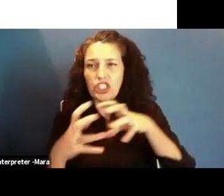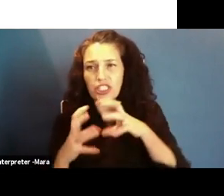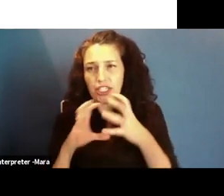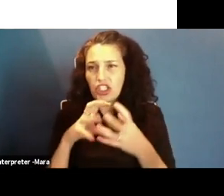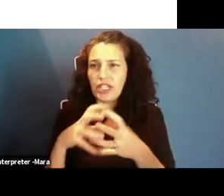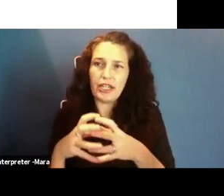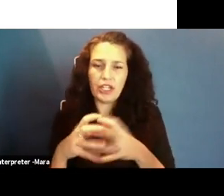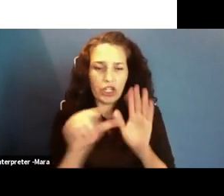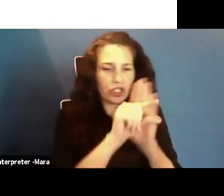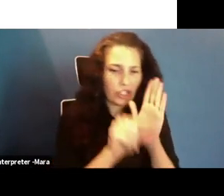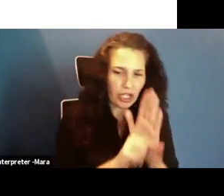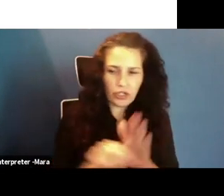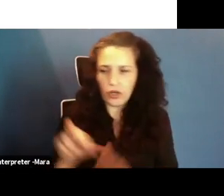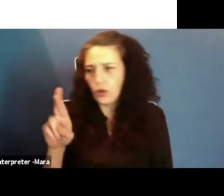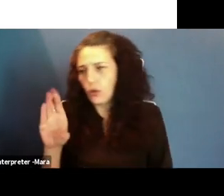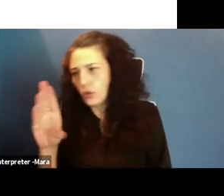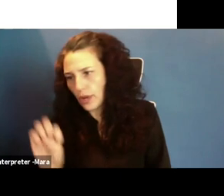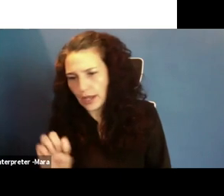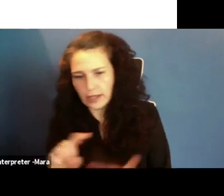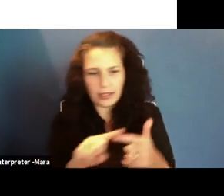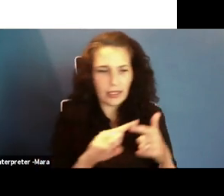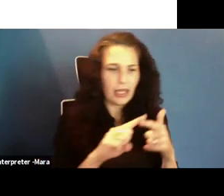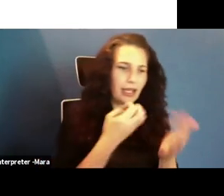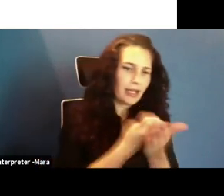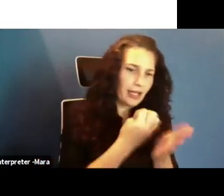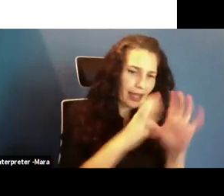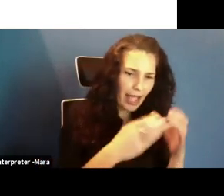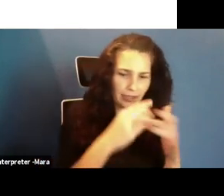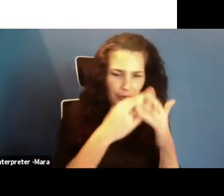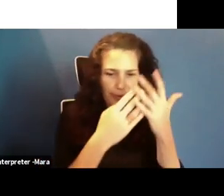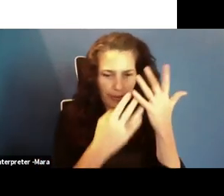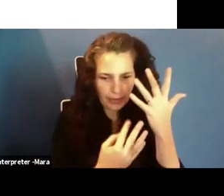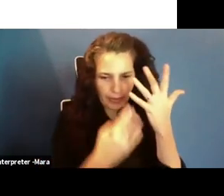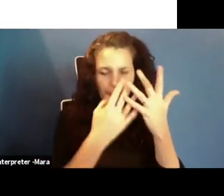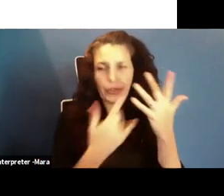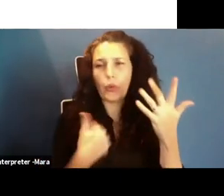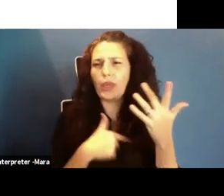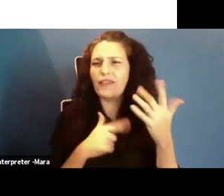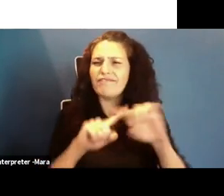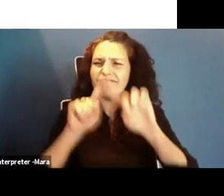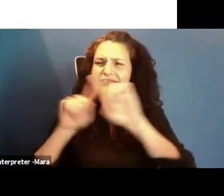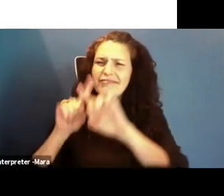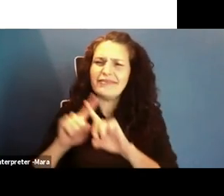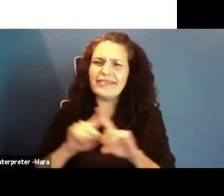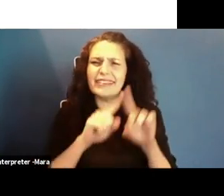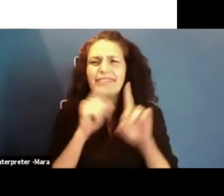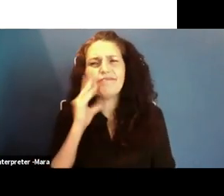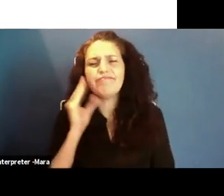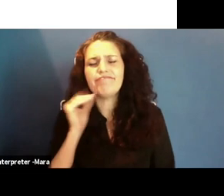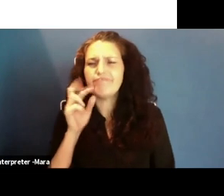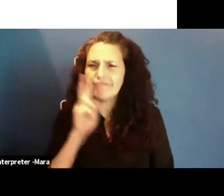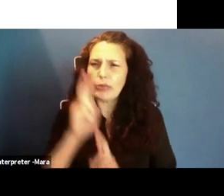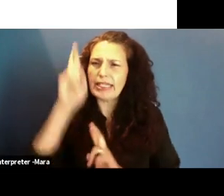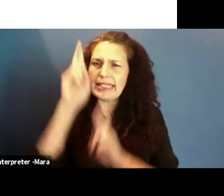So many different things. And that's why we all have very different experiences and we have to be respectful of other people's experiences because